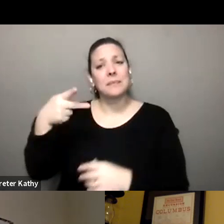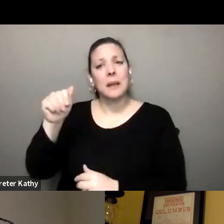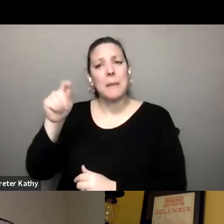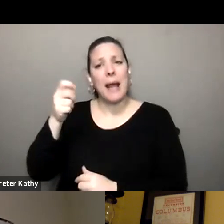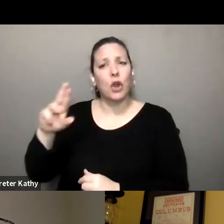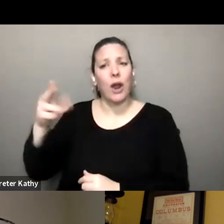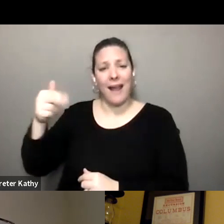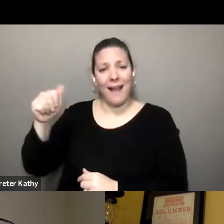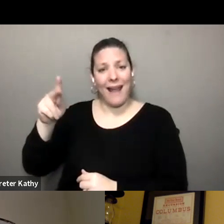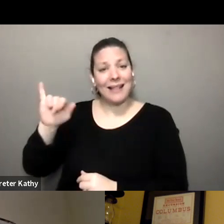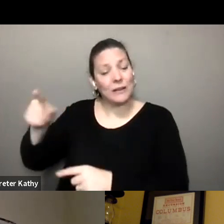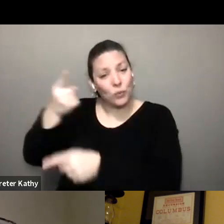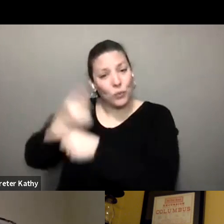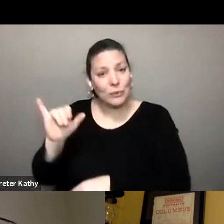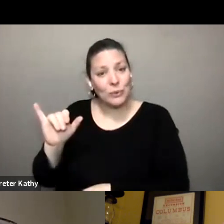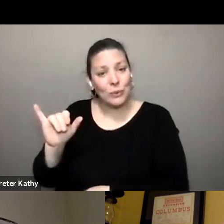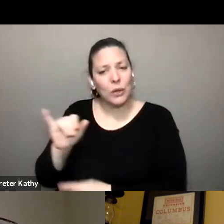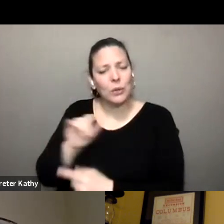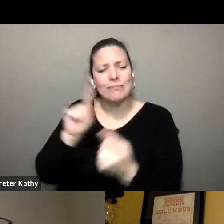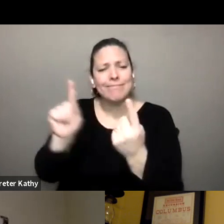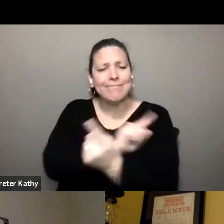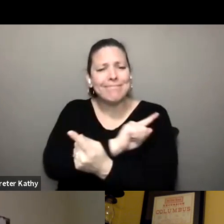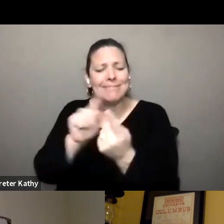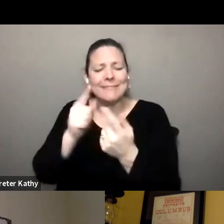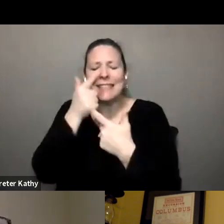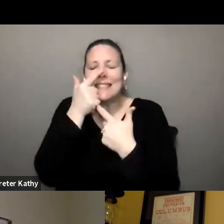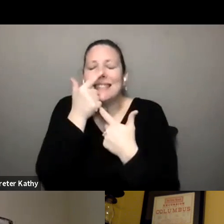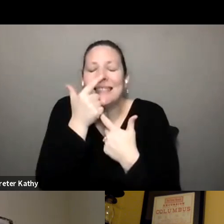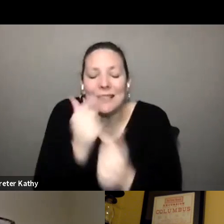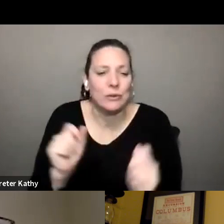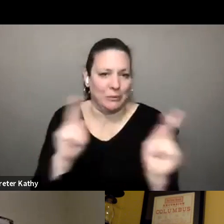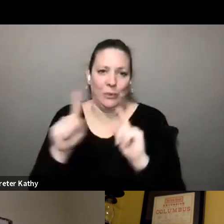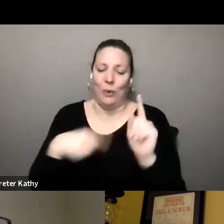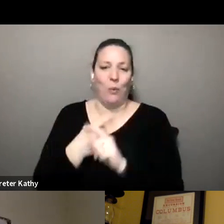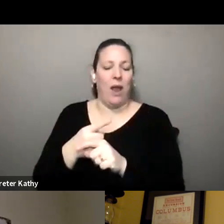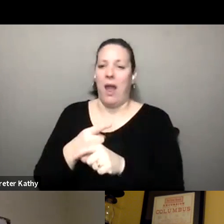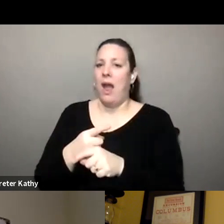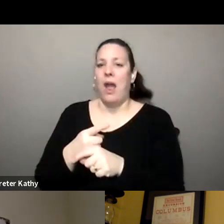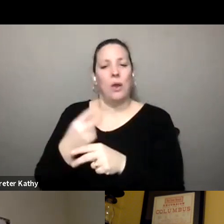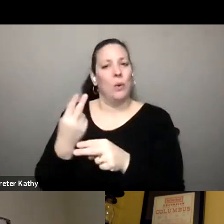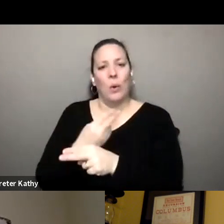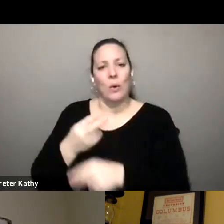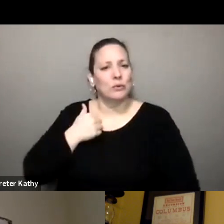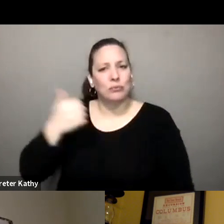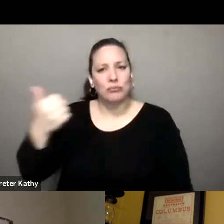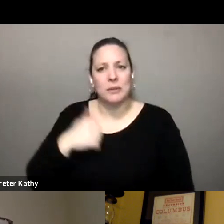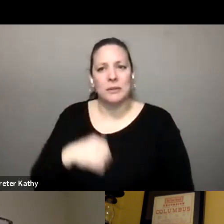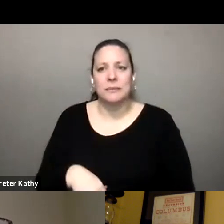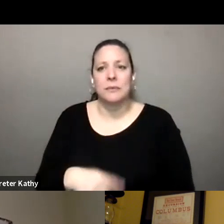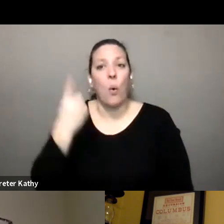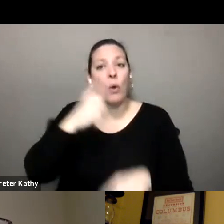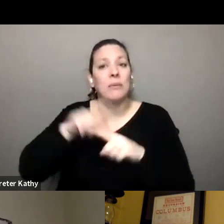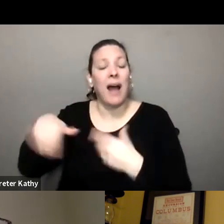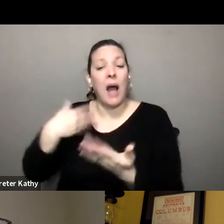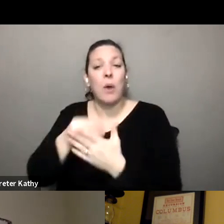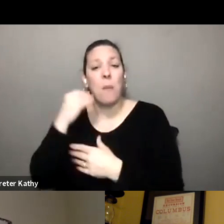absolutely right too you meet the most interesting people writing um i i i once went home at night with